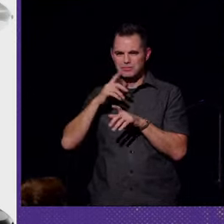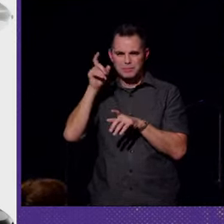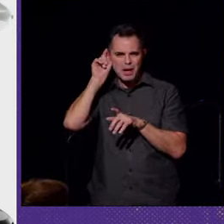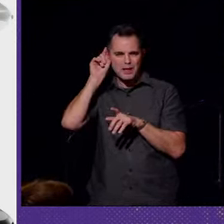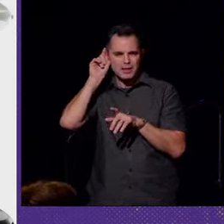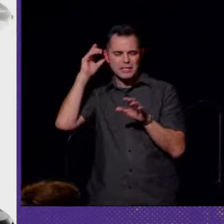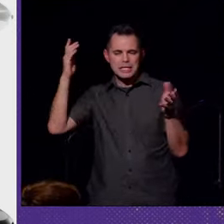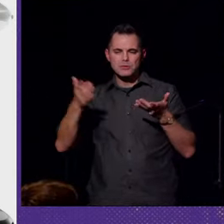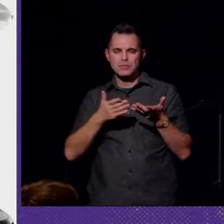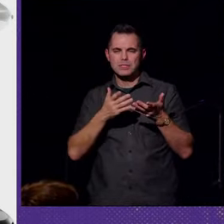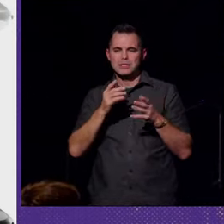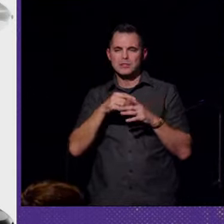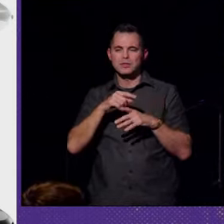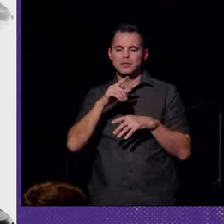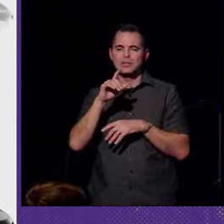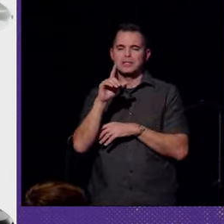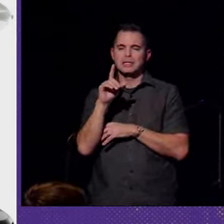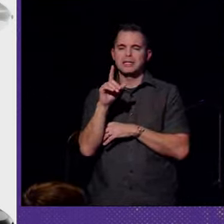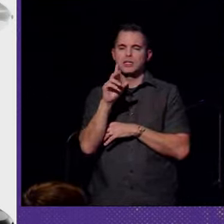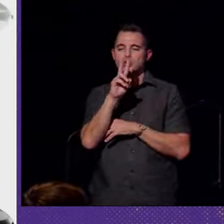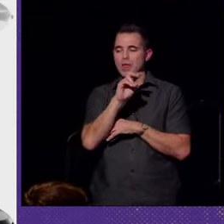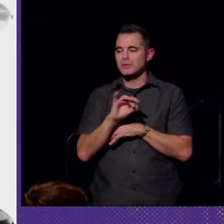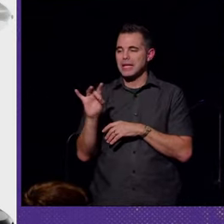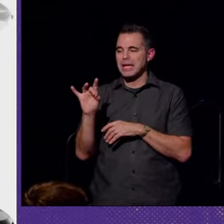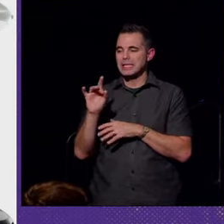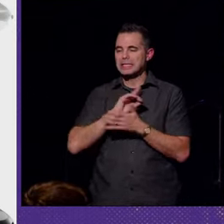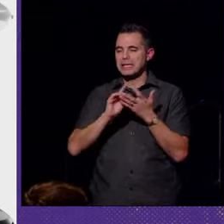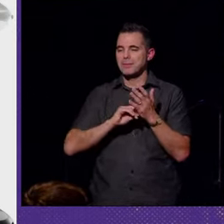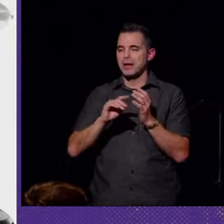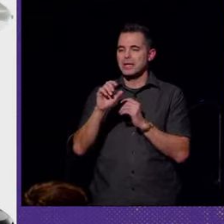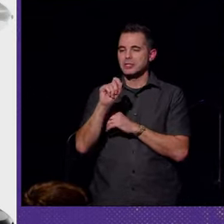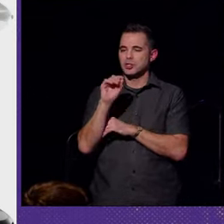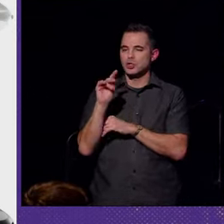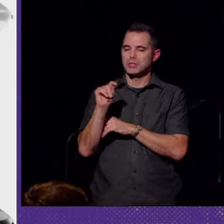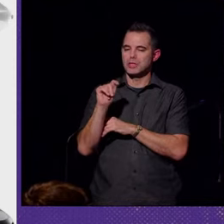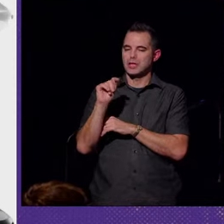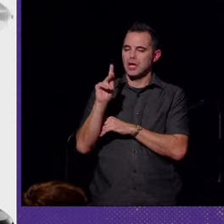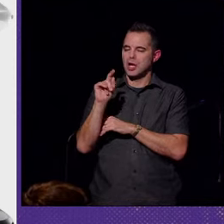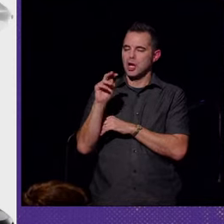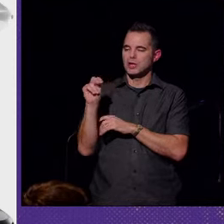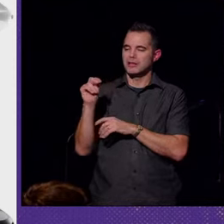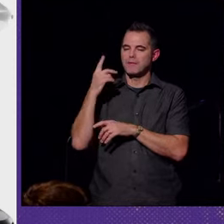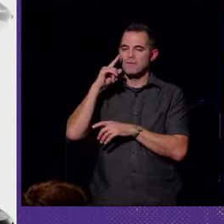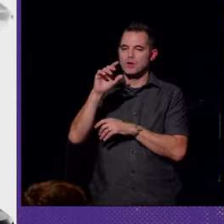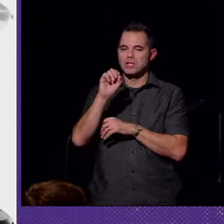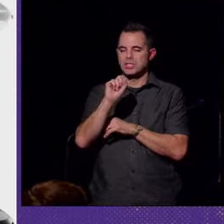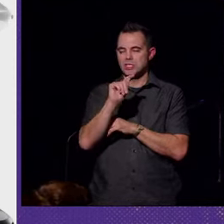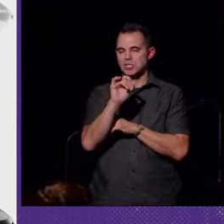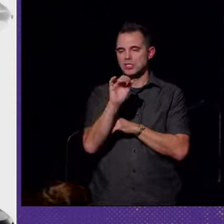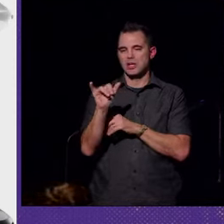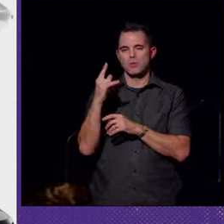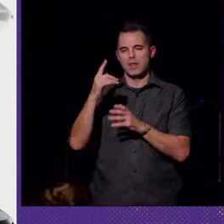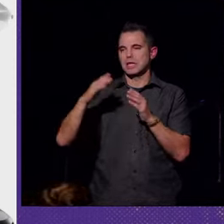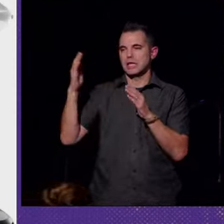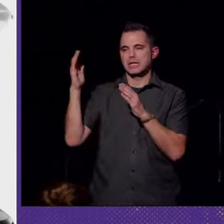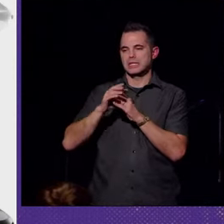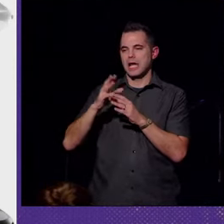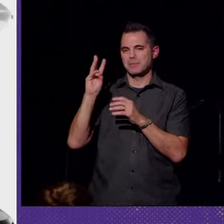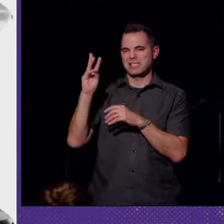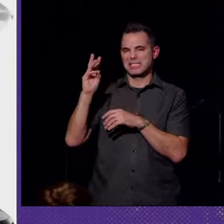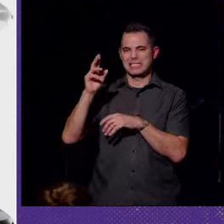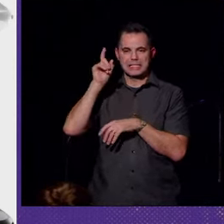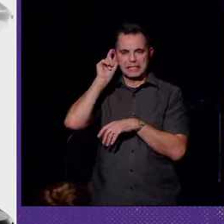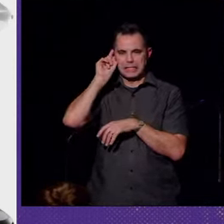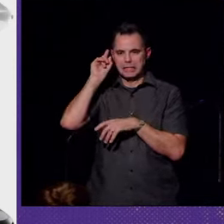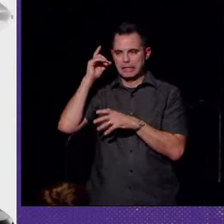was introduced in 2008 and designed by Stuart Carton Design for Starkey, which is one of the top six hearing aids